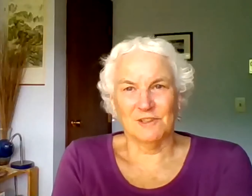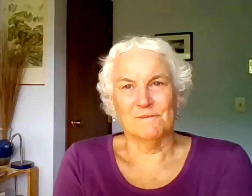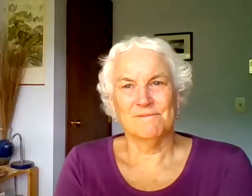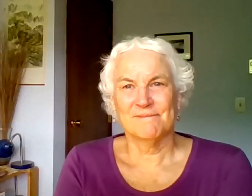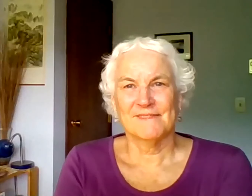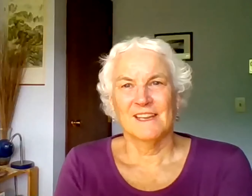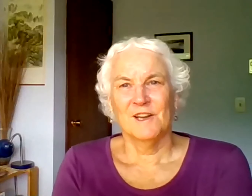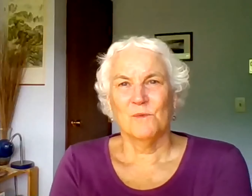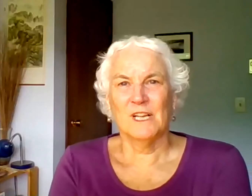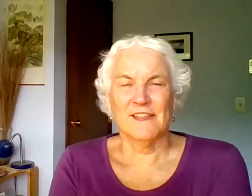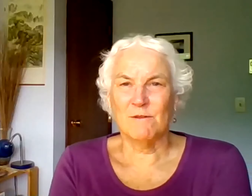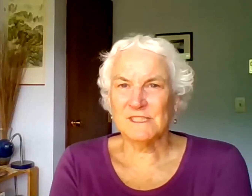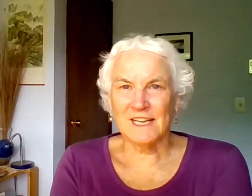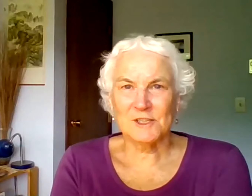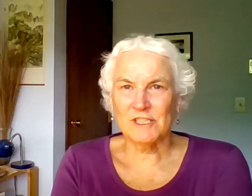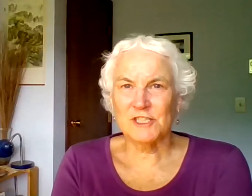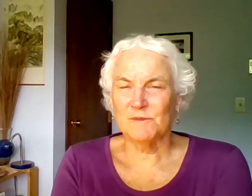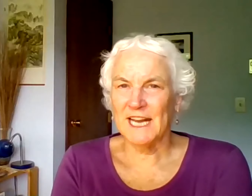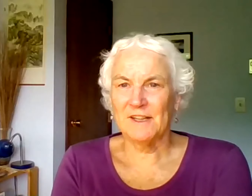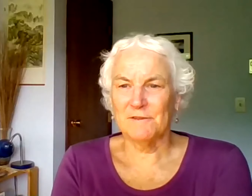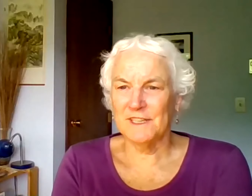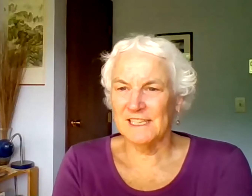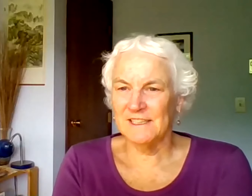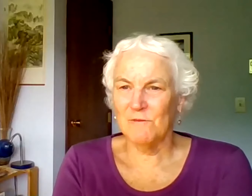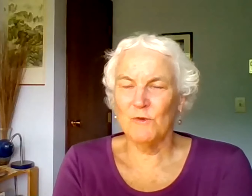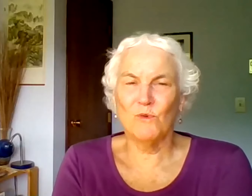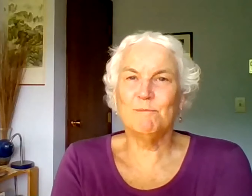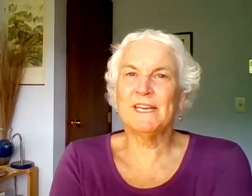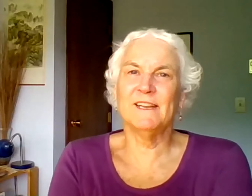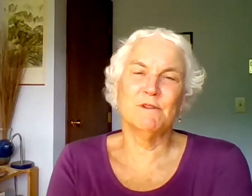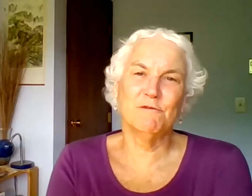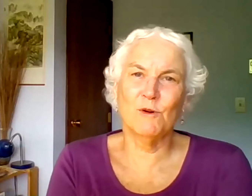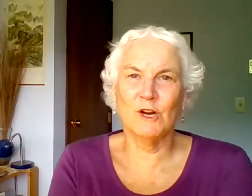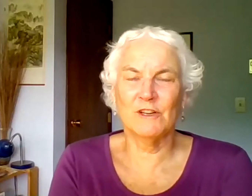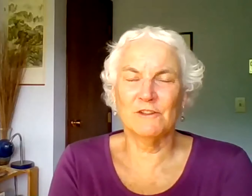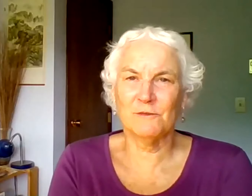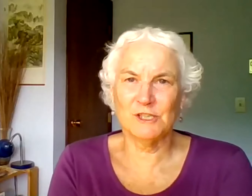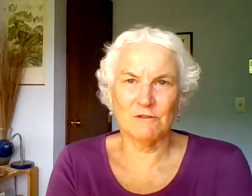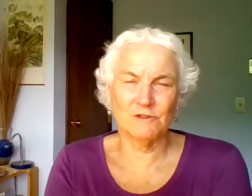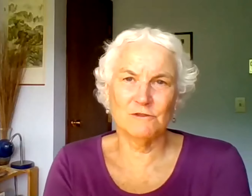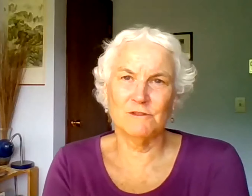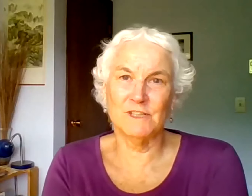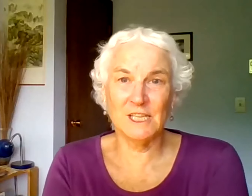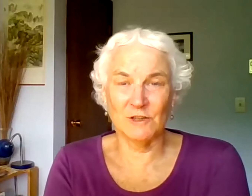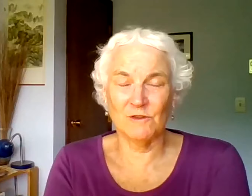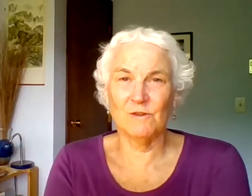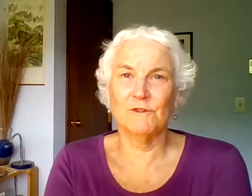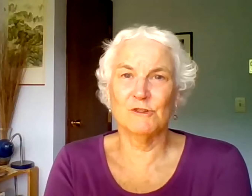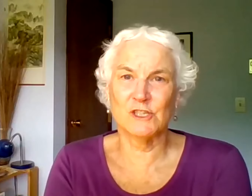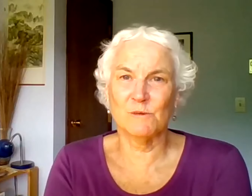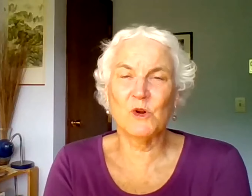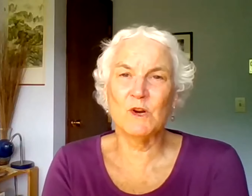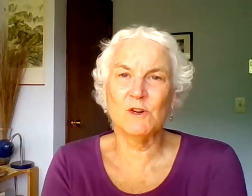Thank you. Well, that was the last question we had on the feed. We're one minute before we're going to switch out to the video